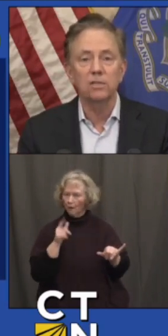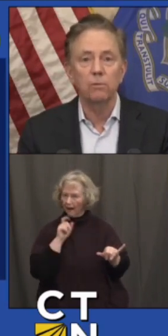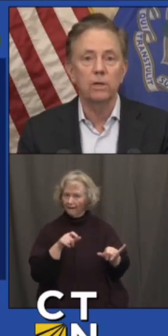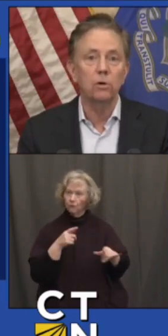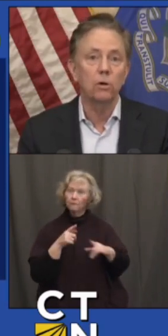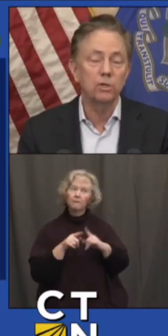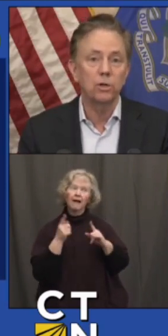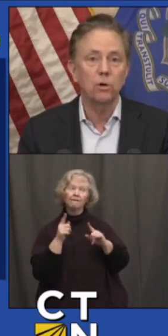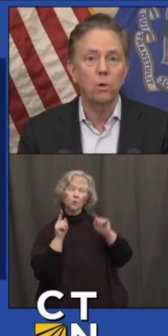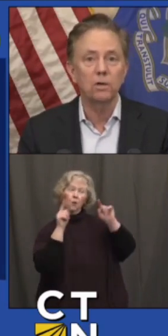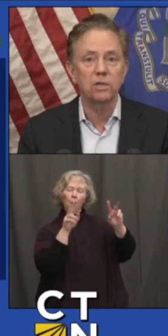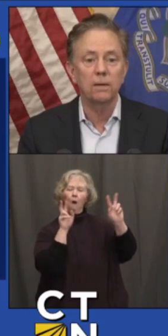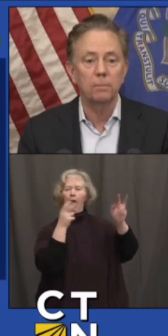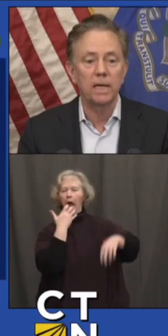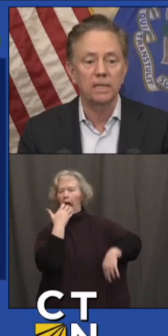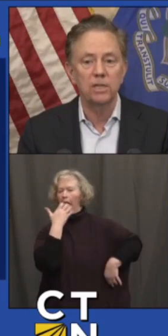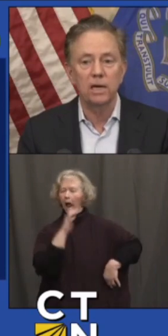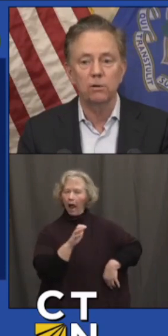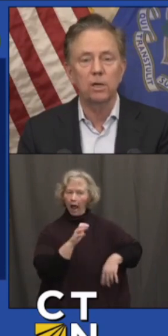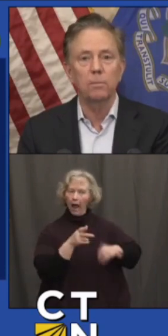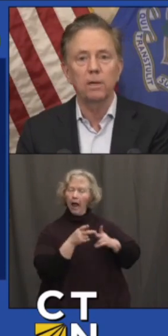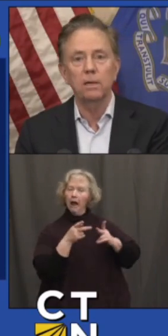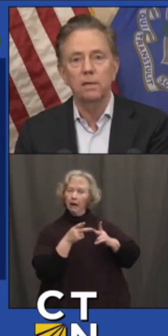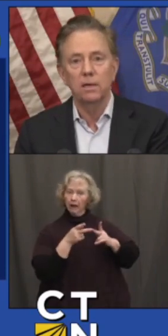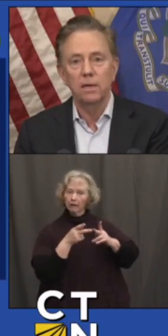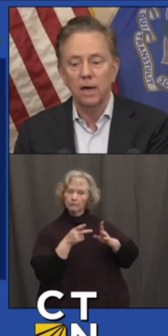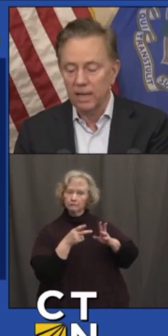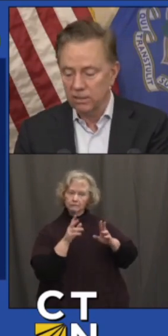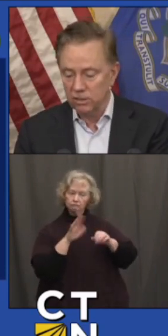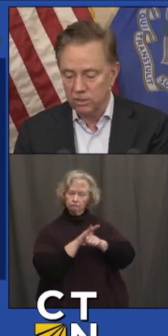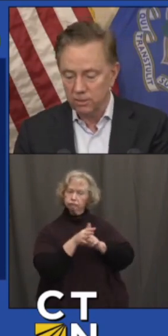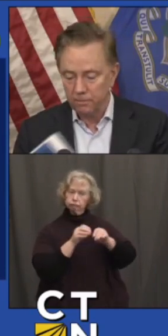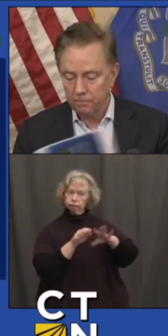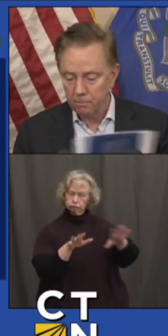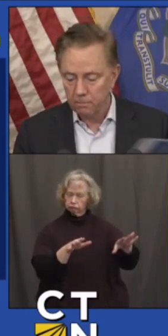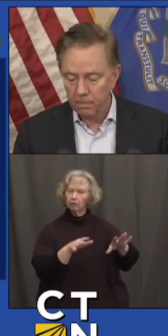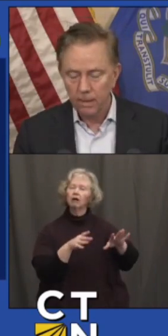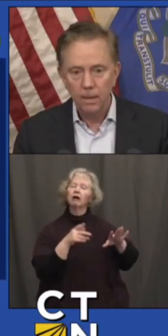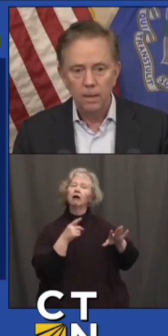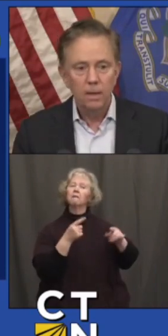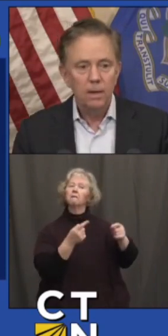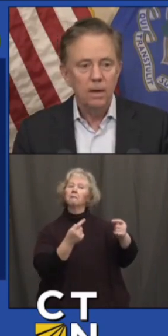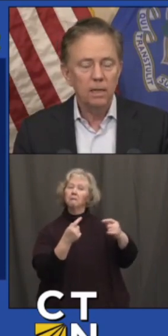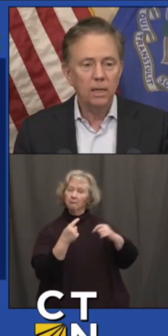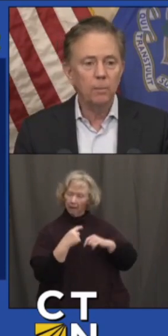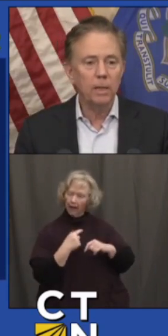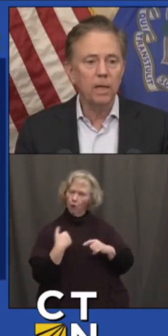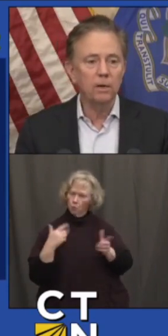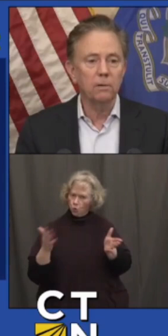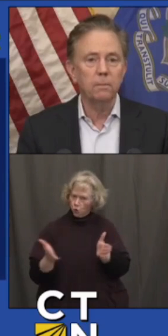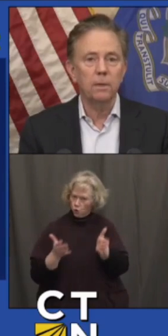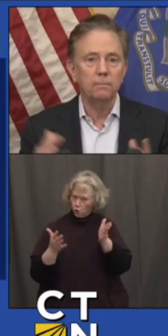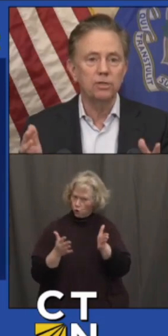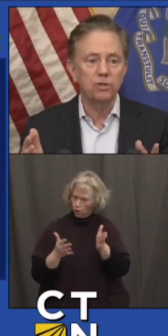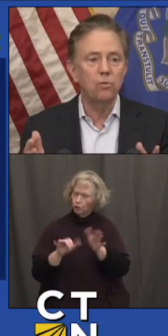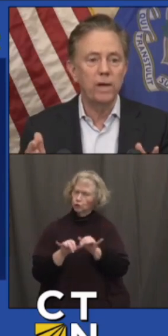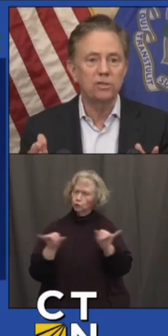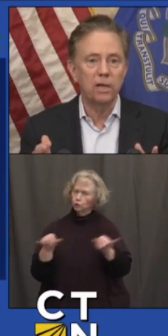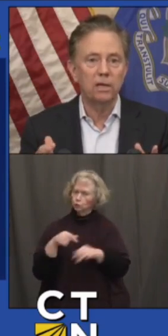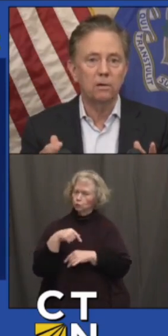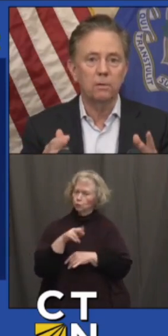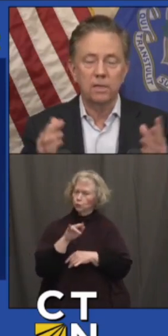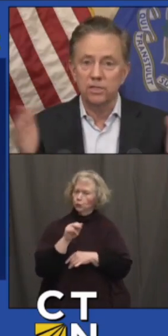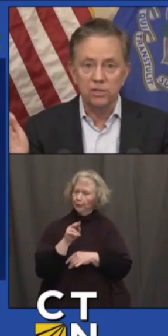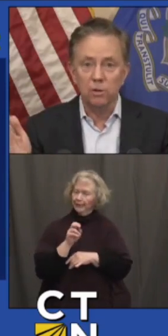states, so we urge you to quarantine. But that's now going to be guidance. A little bit later, just two